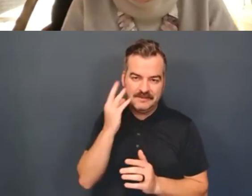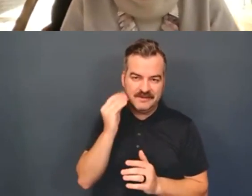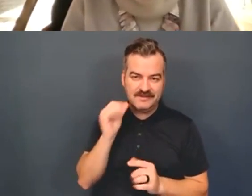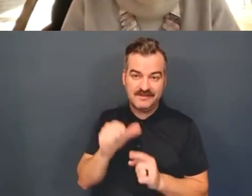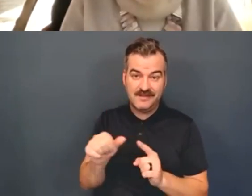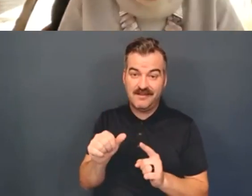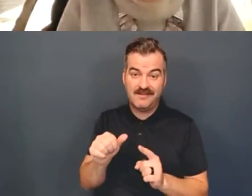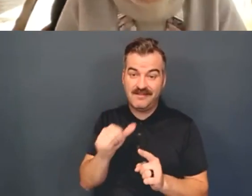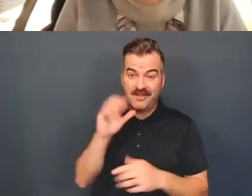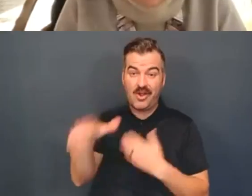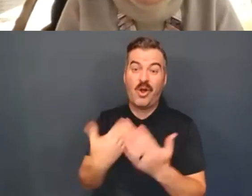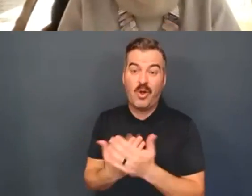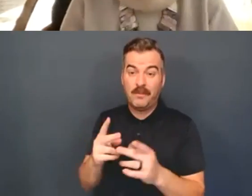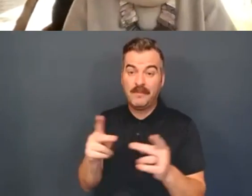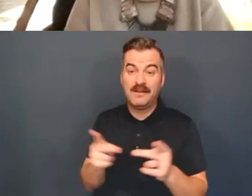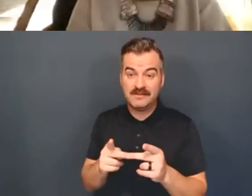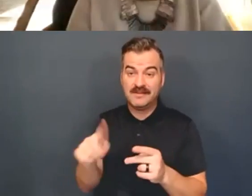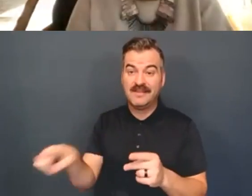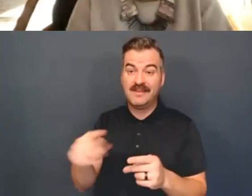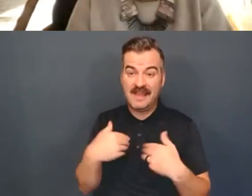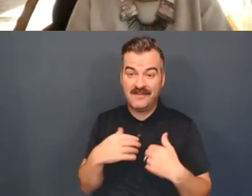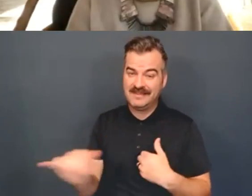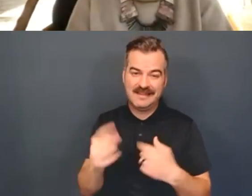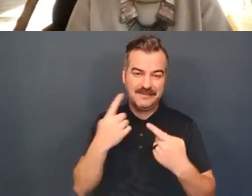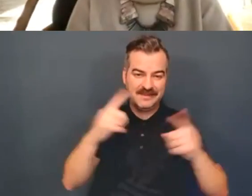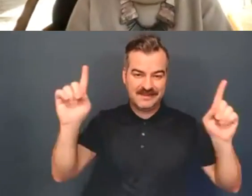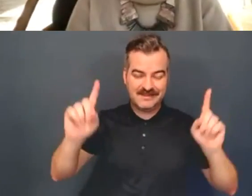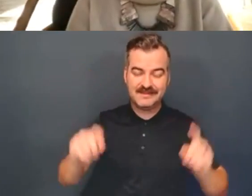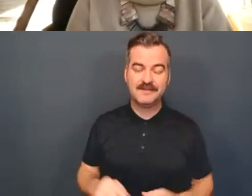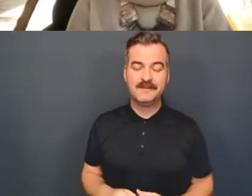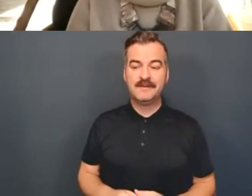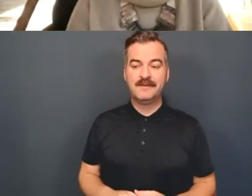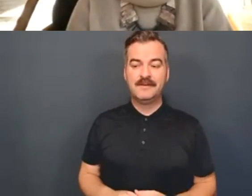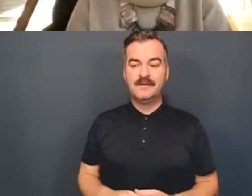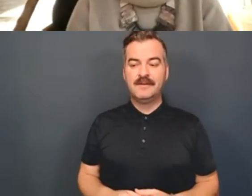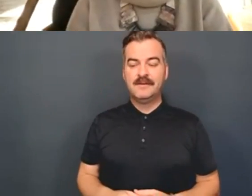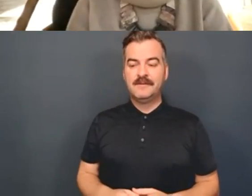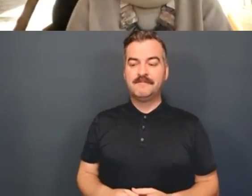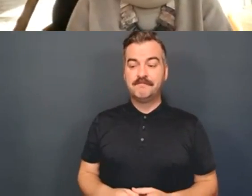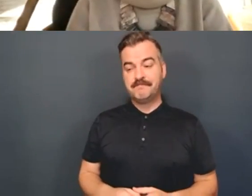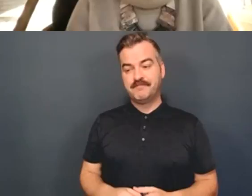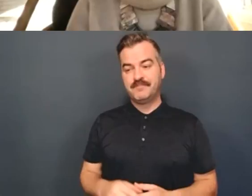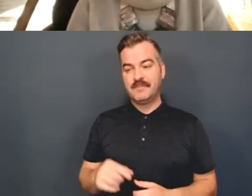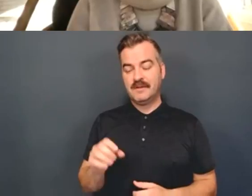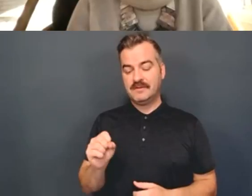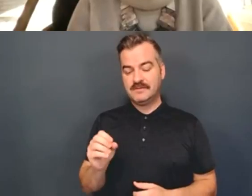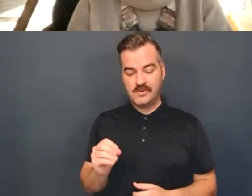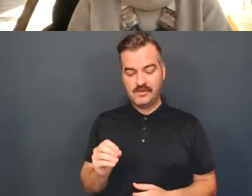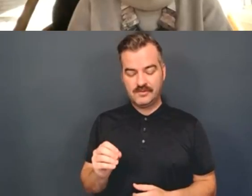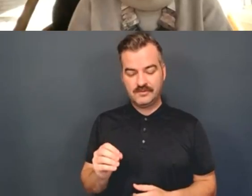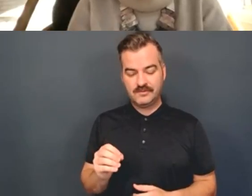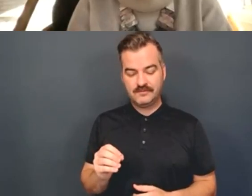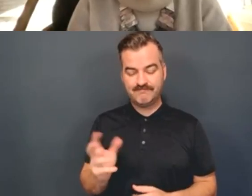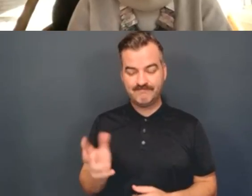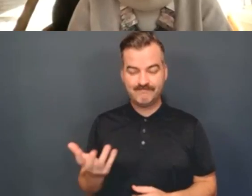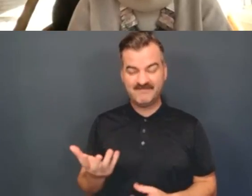all places have had this kind of success. Um, and, uh, so, uh, uh, that